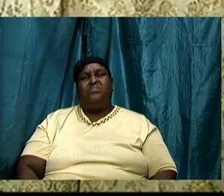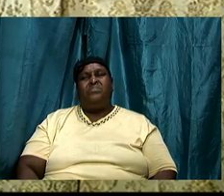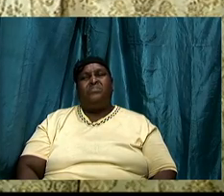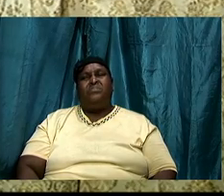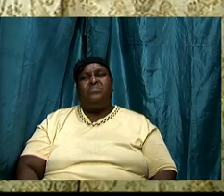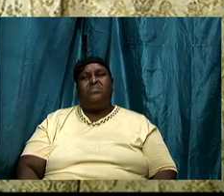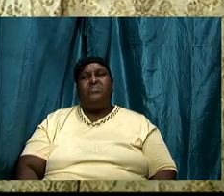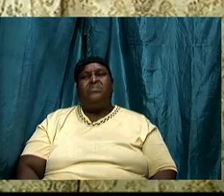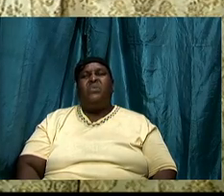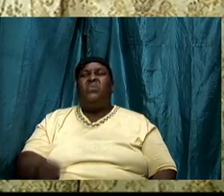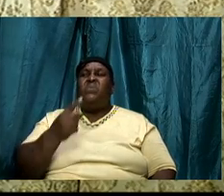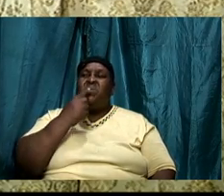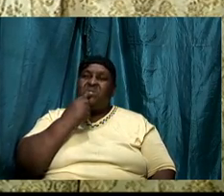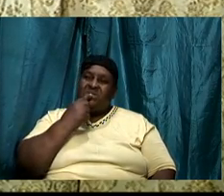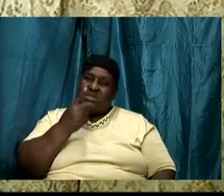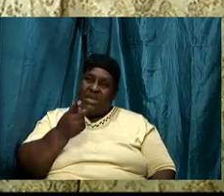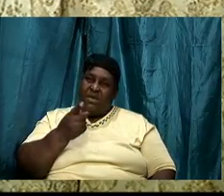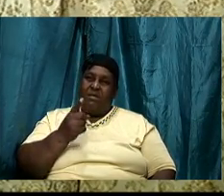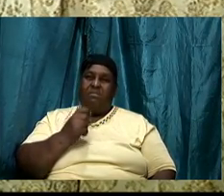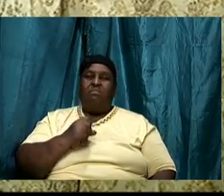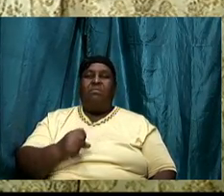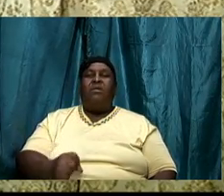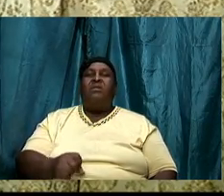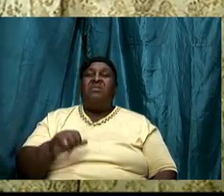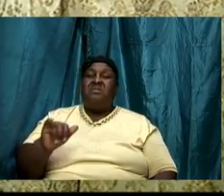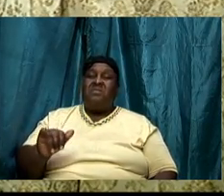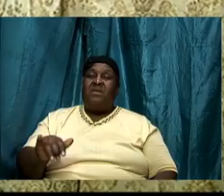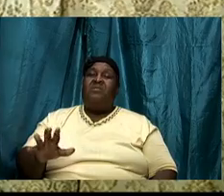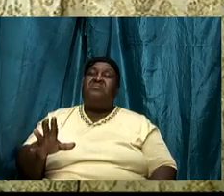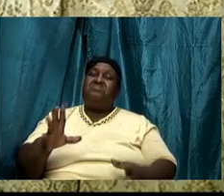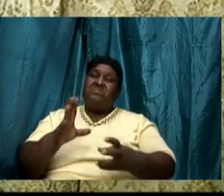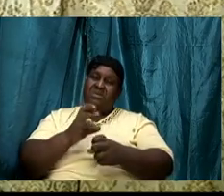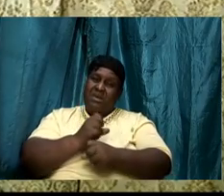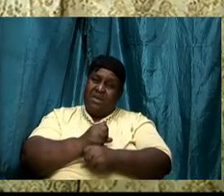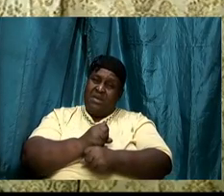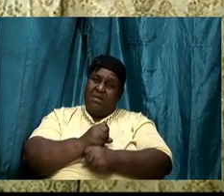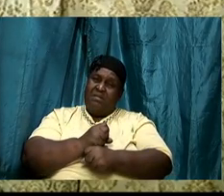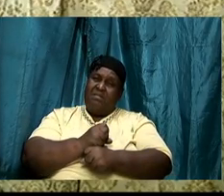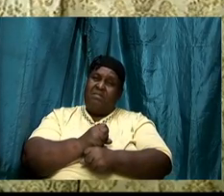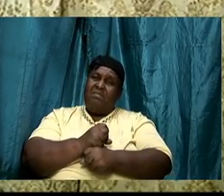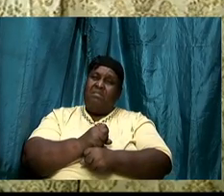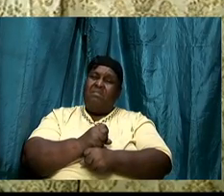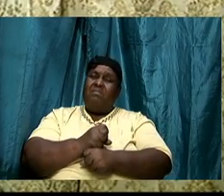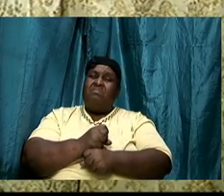indicate that they are going to take some time off